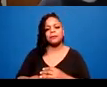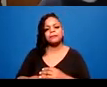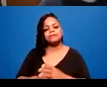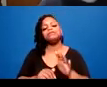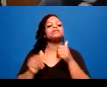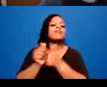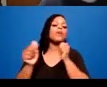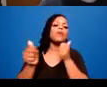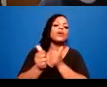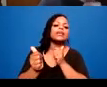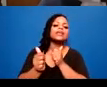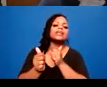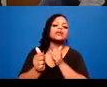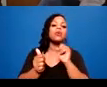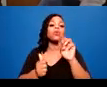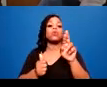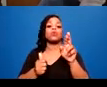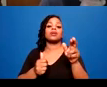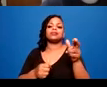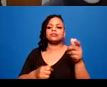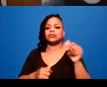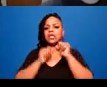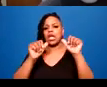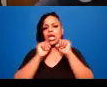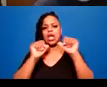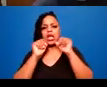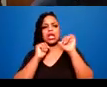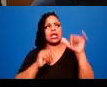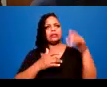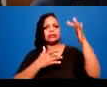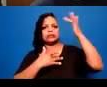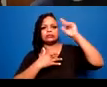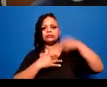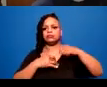disease itself, which would fall under flight.